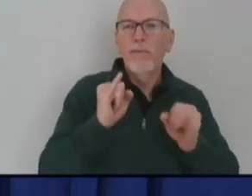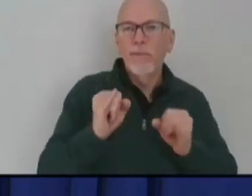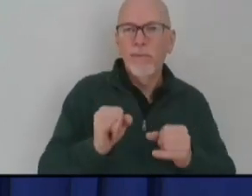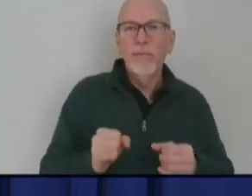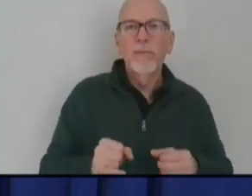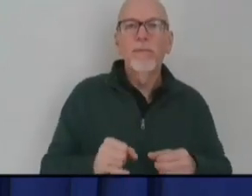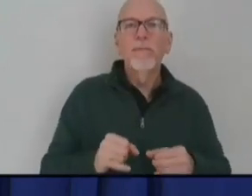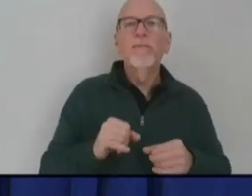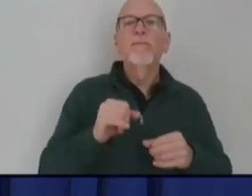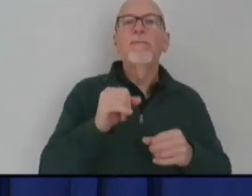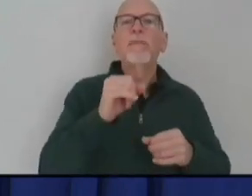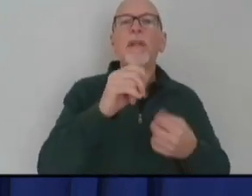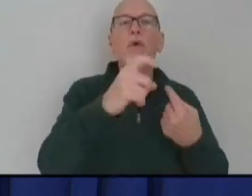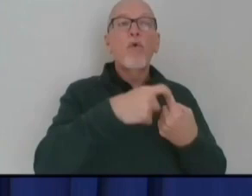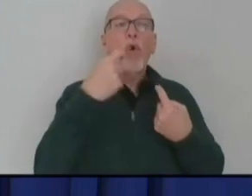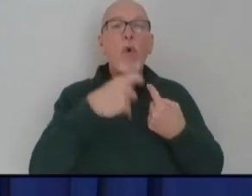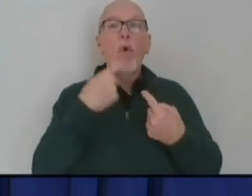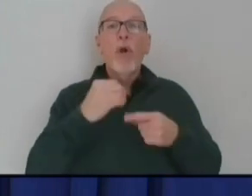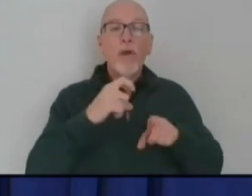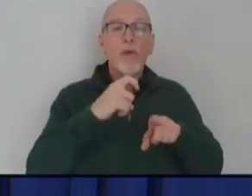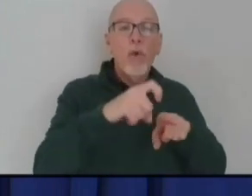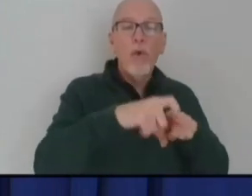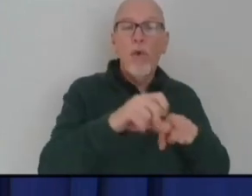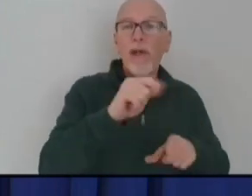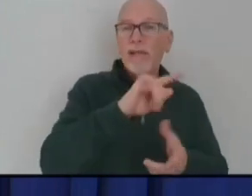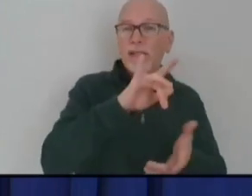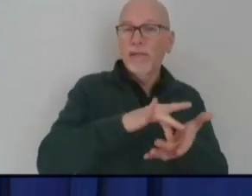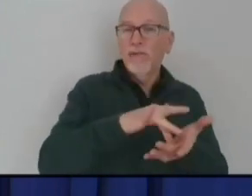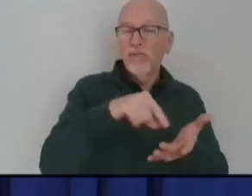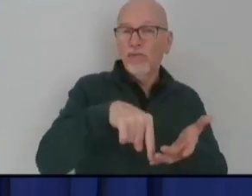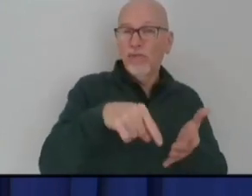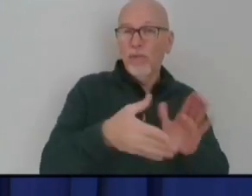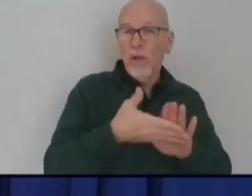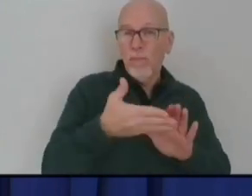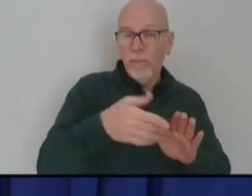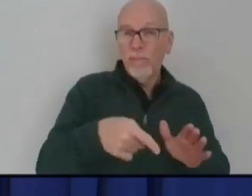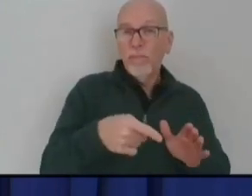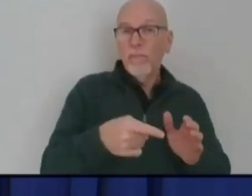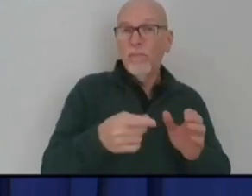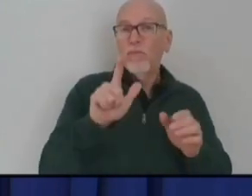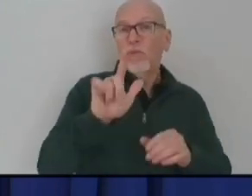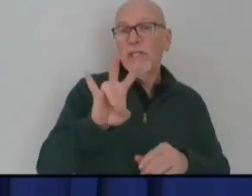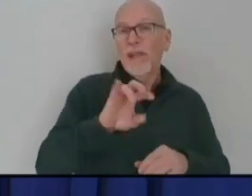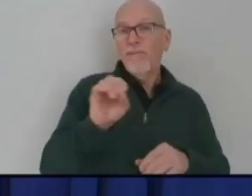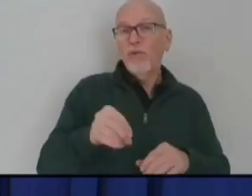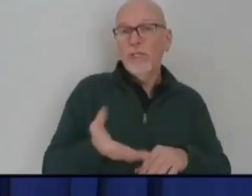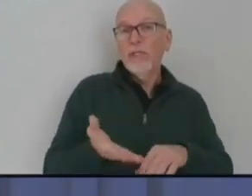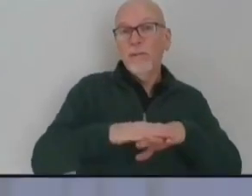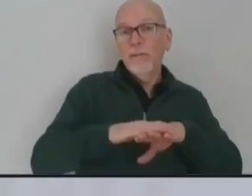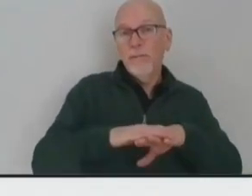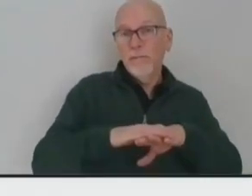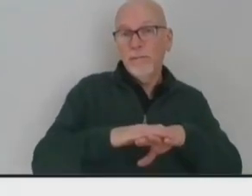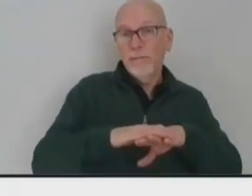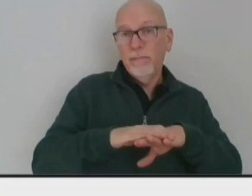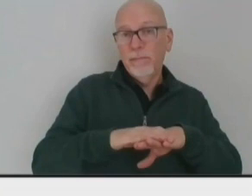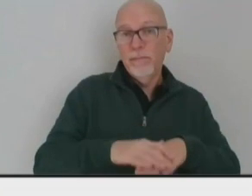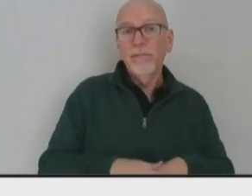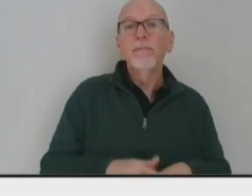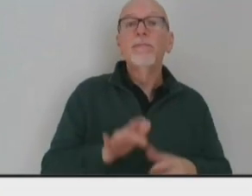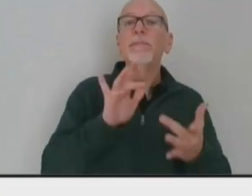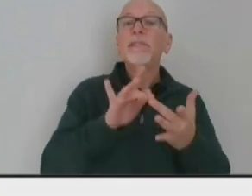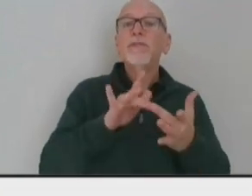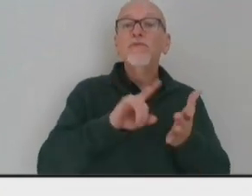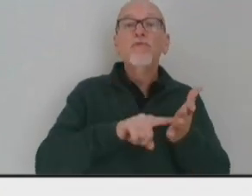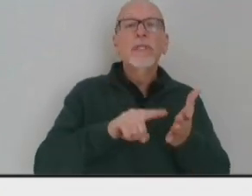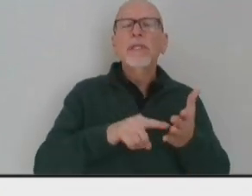inbound and outbound calls at the central contact tracing operation were up 27%. The contact tracers are still